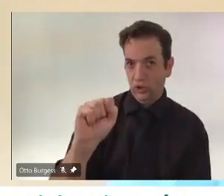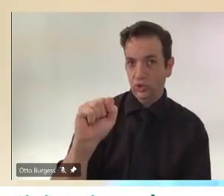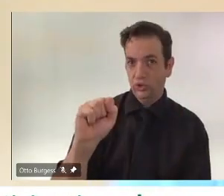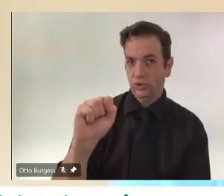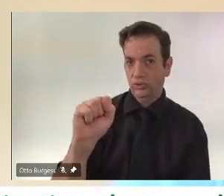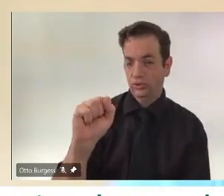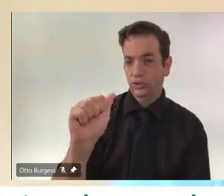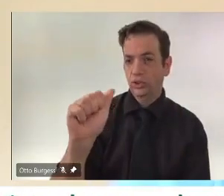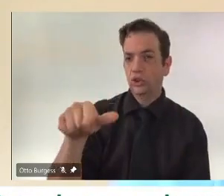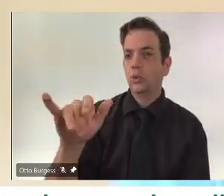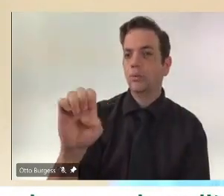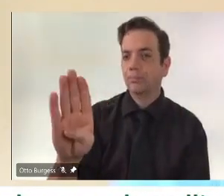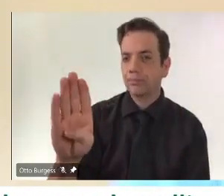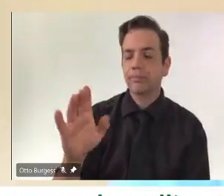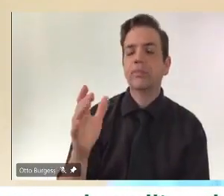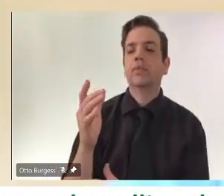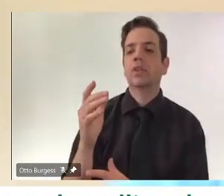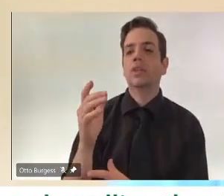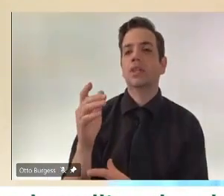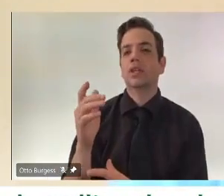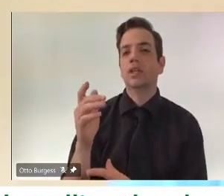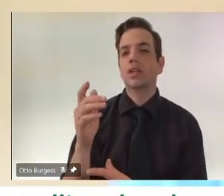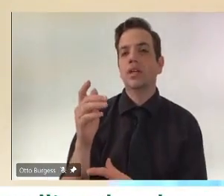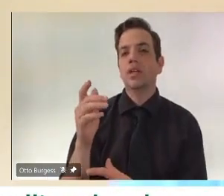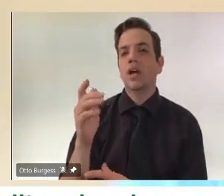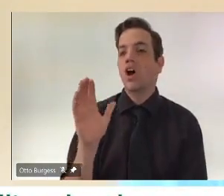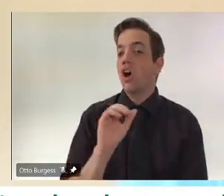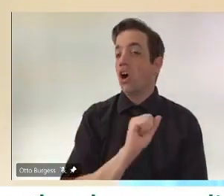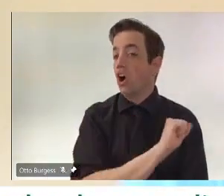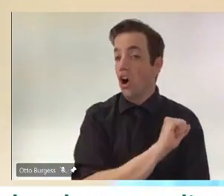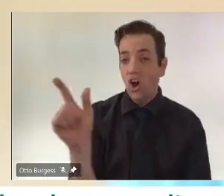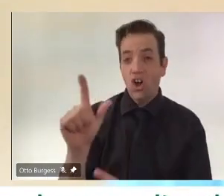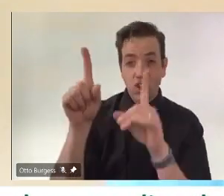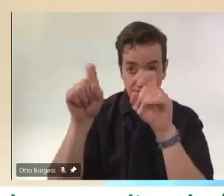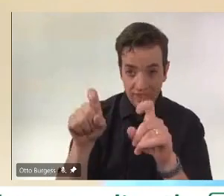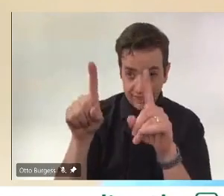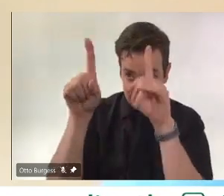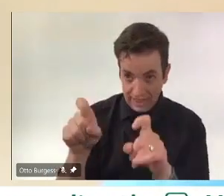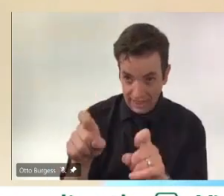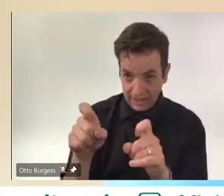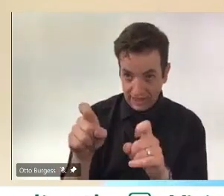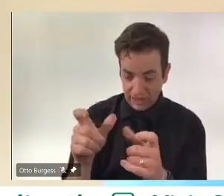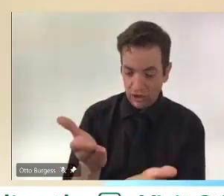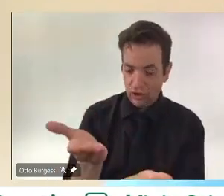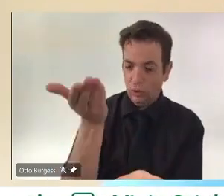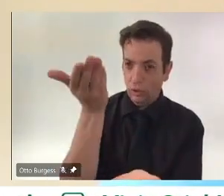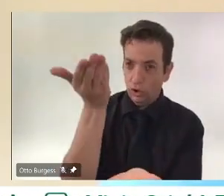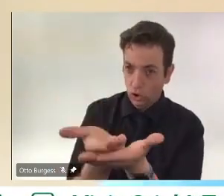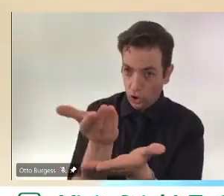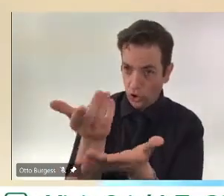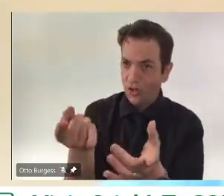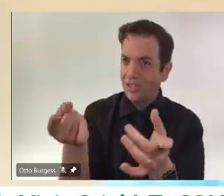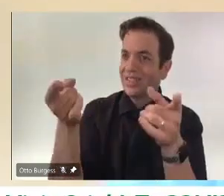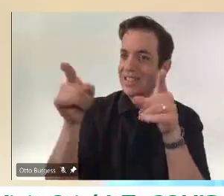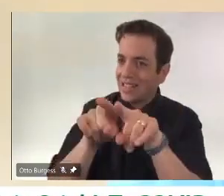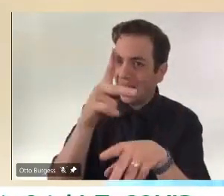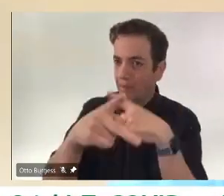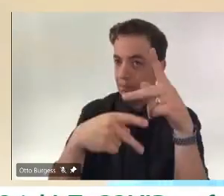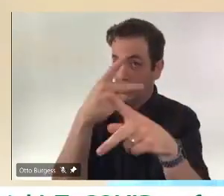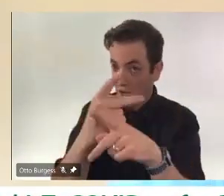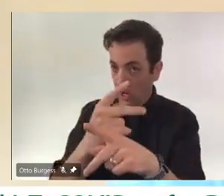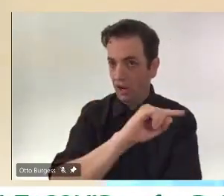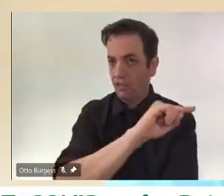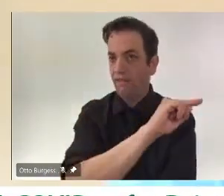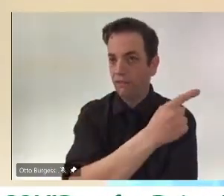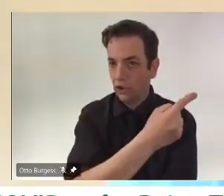getting the same second dose and all three vaccines have shown excellent results. And so for the vast majority, the recommendation would be